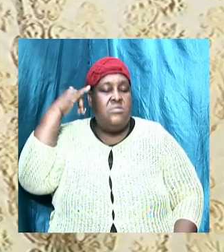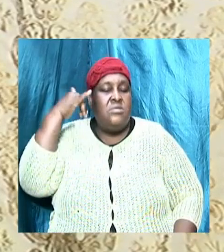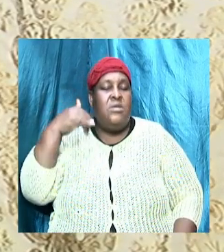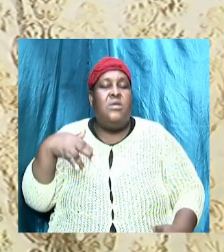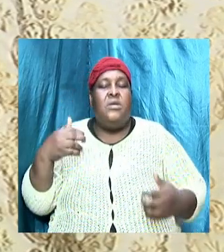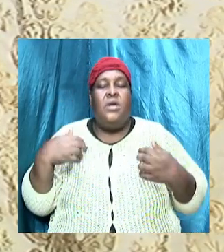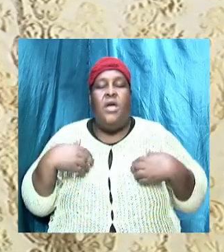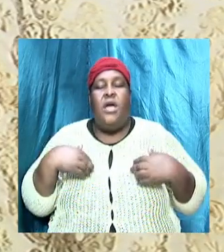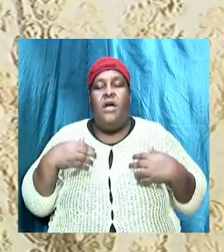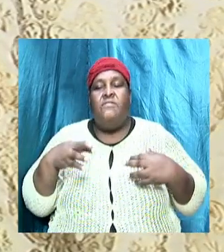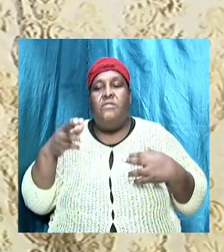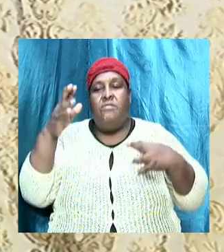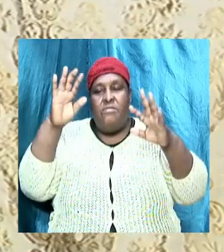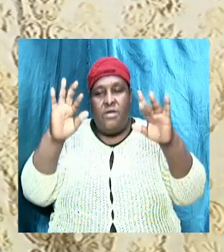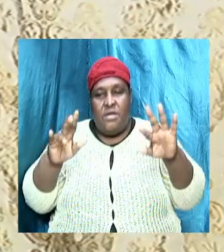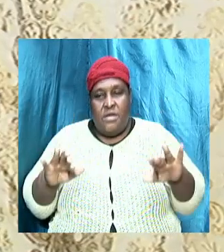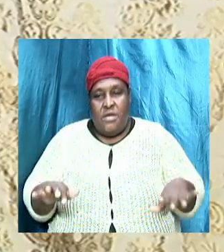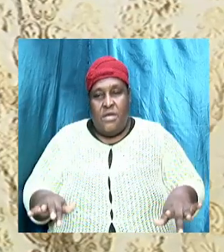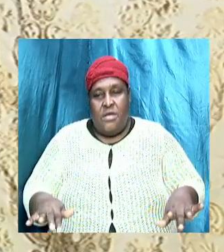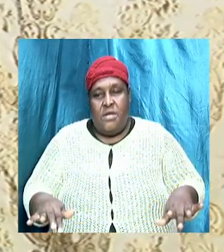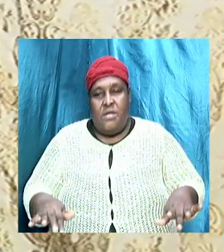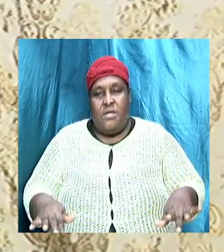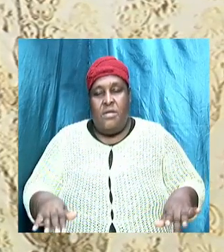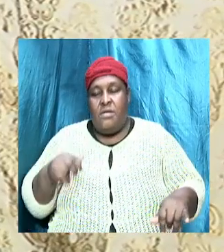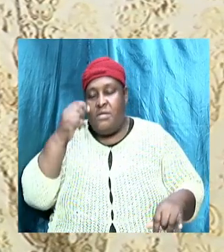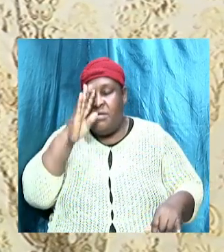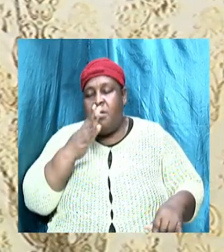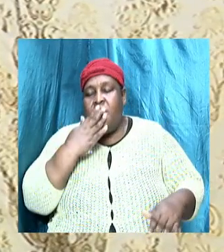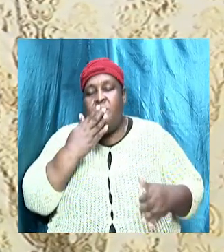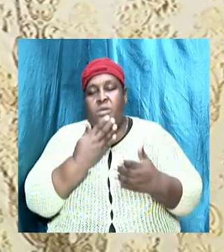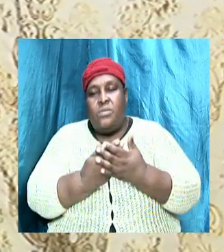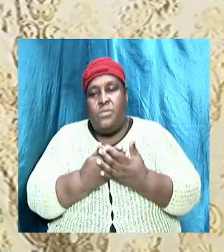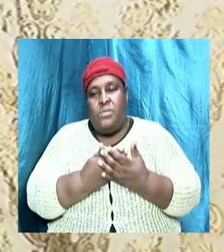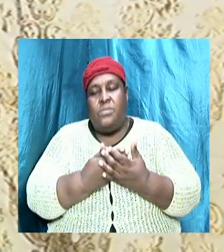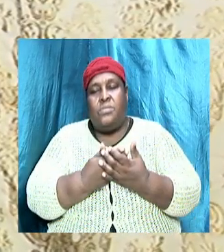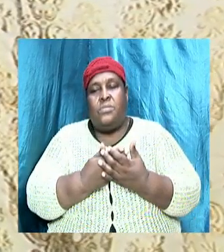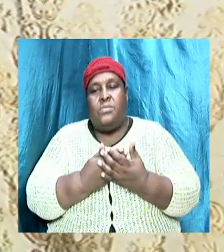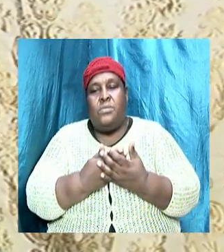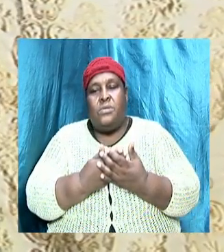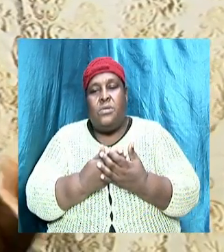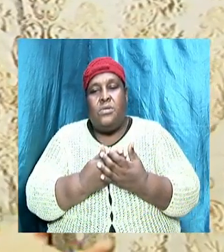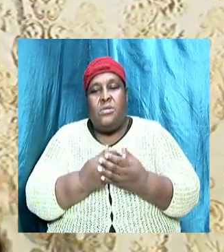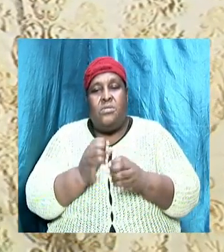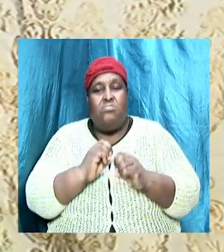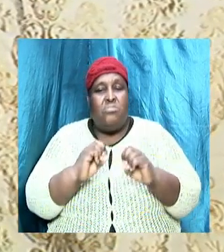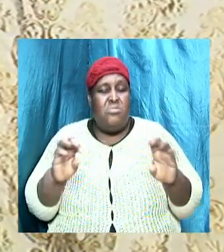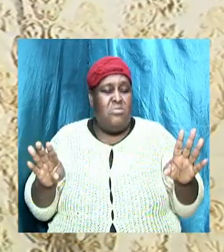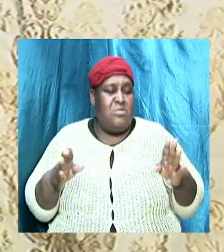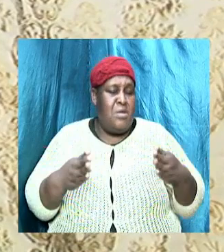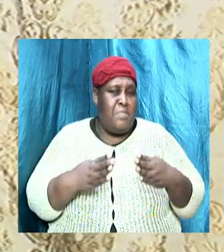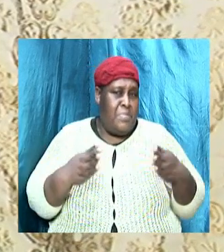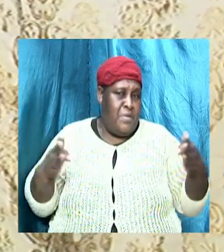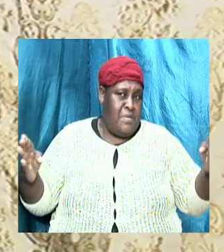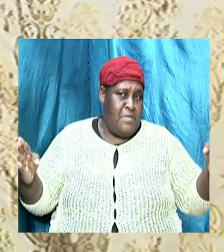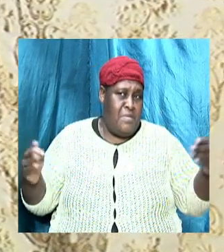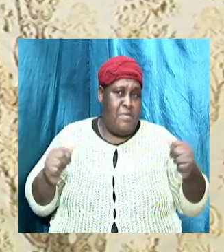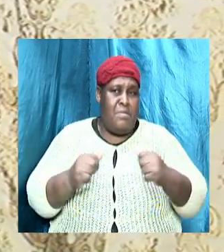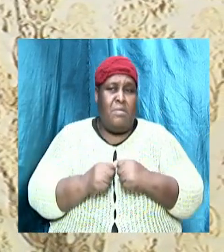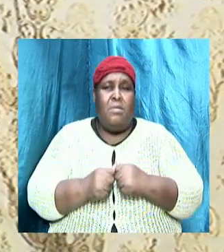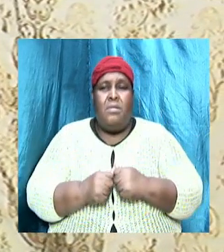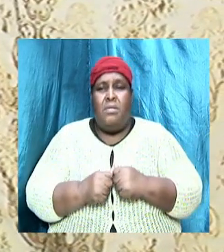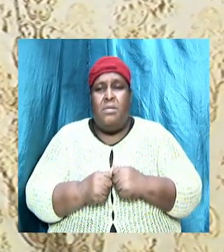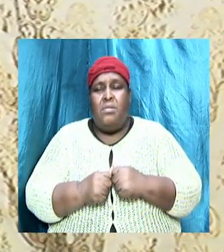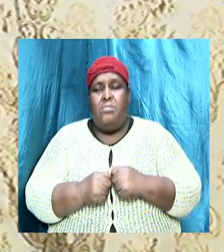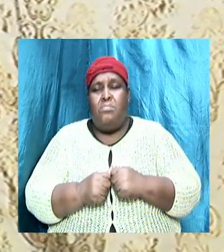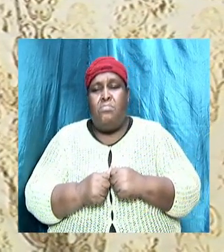if we would have Bible study, but God is a good God. Nothing major, you know. Some roads